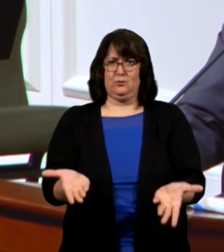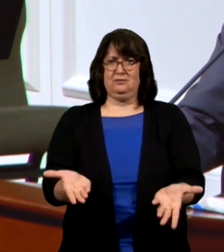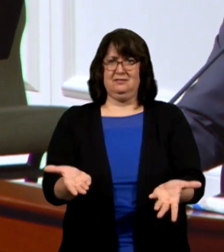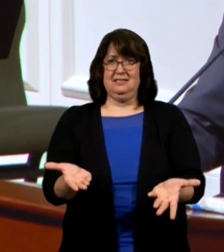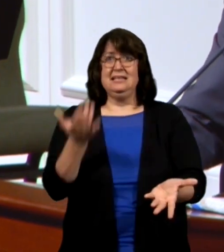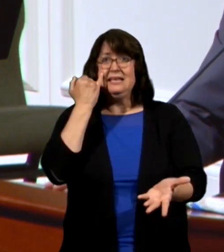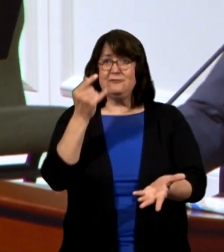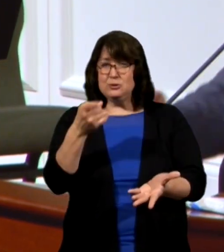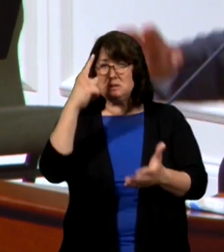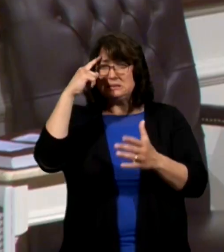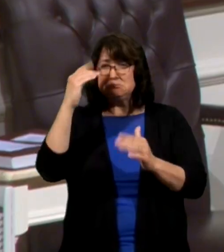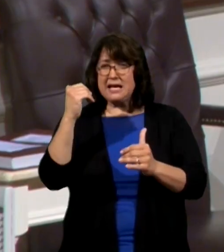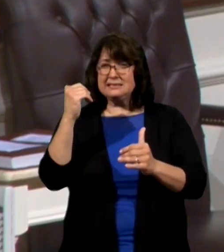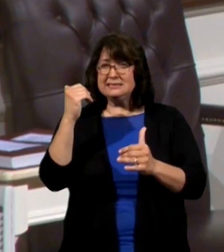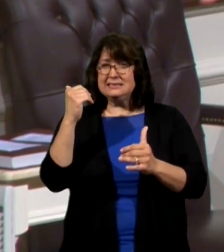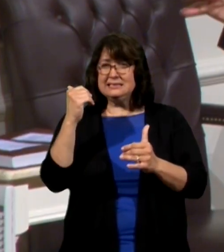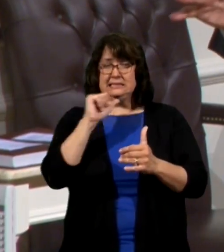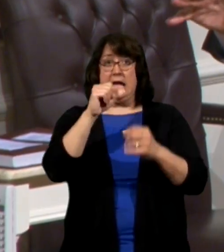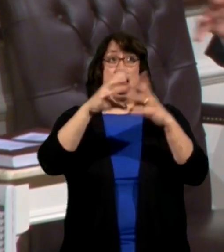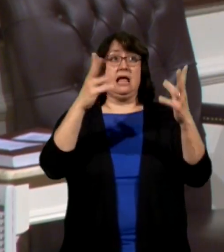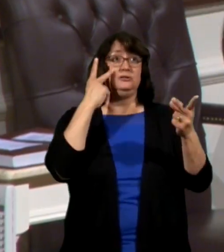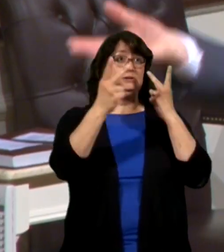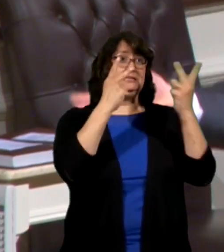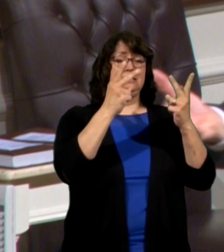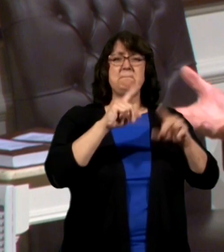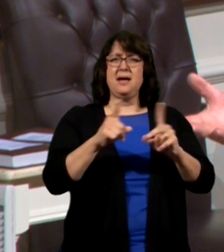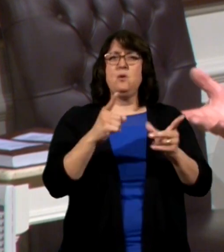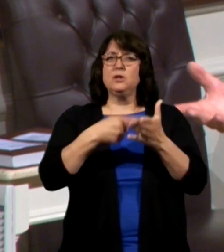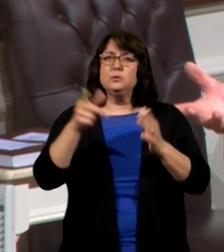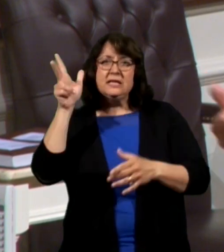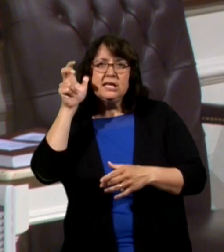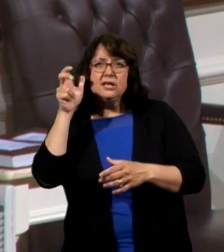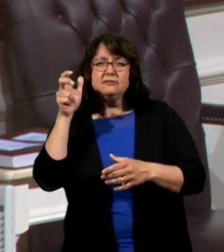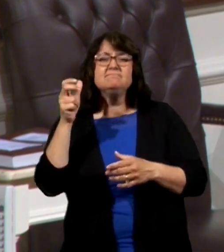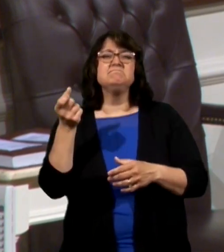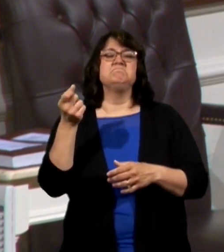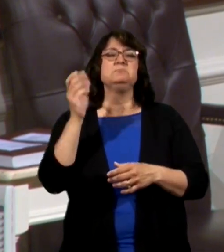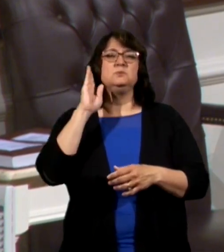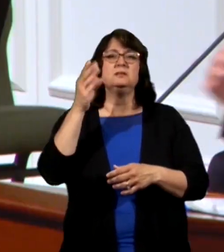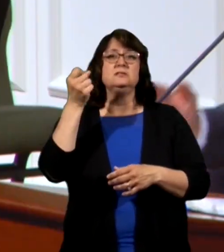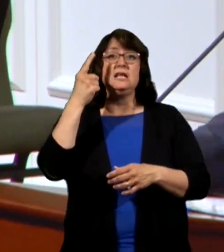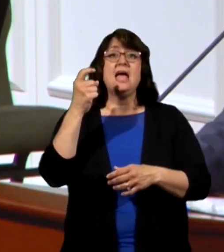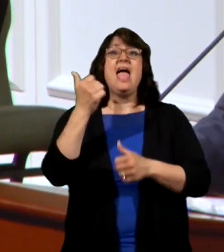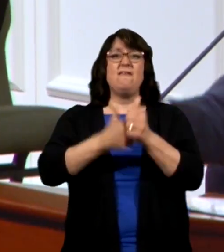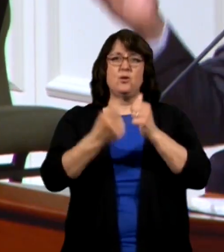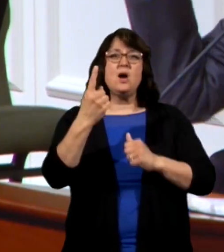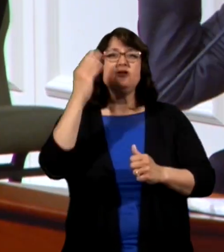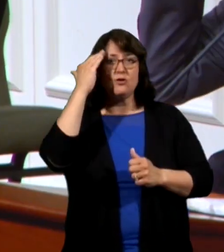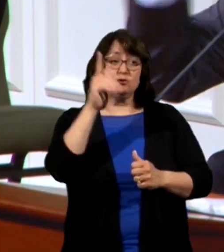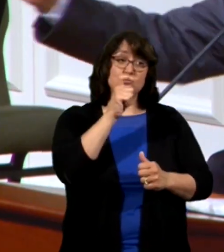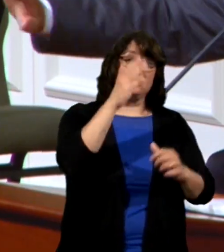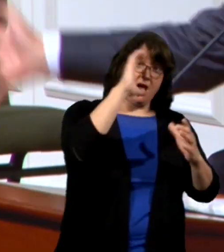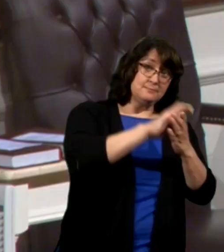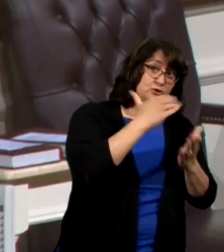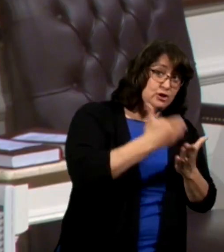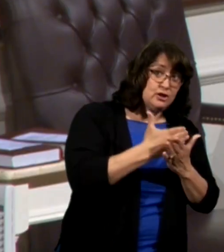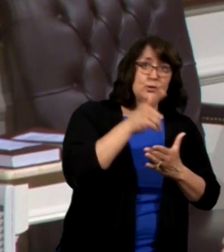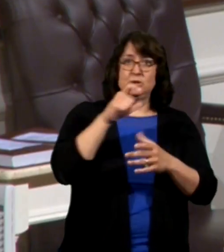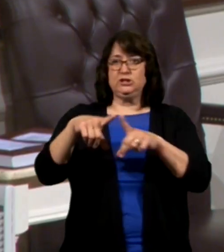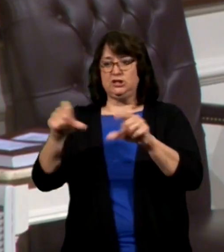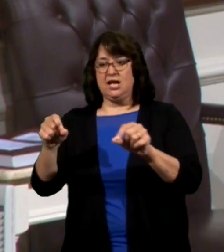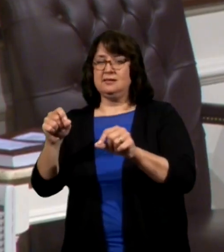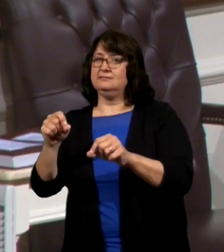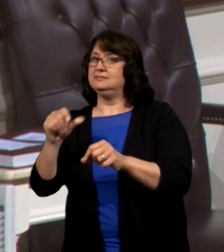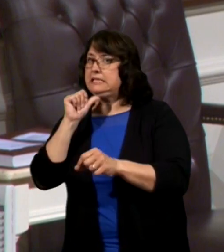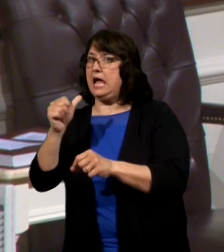if you expect there's not much to see but what you hear makes up for it everybody knows whose husband's good and whose checkbook isn't